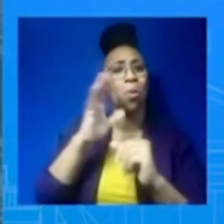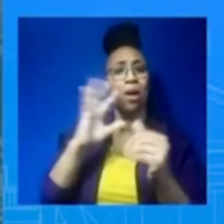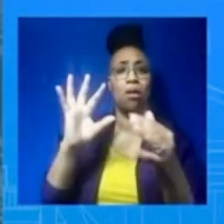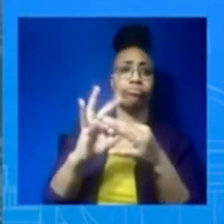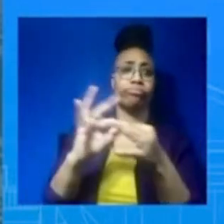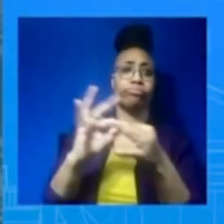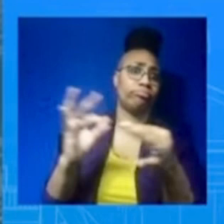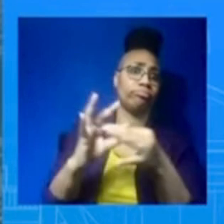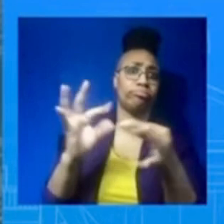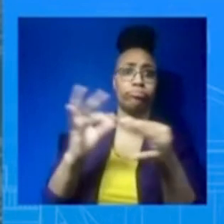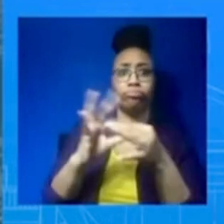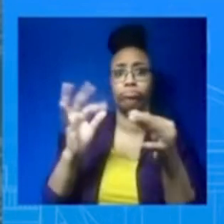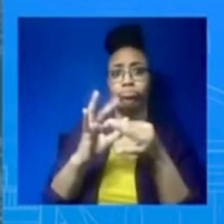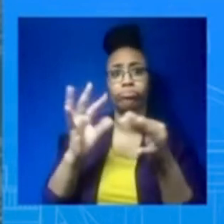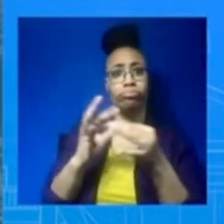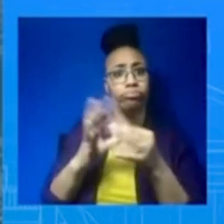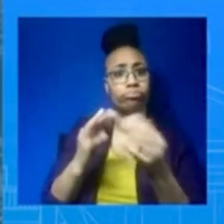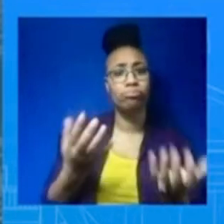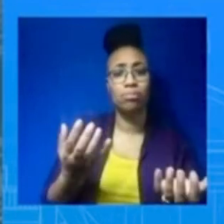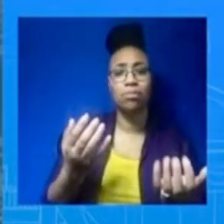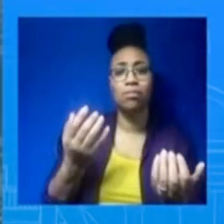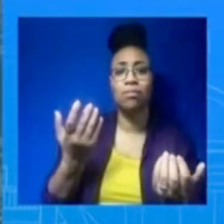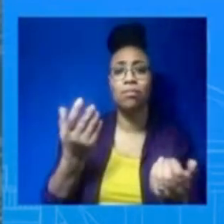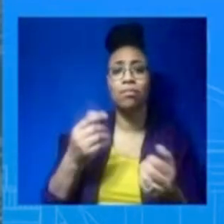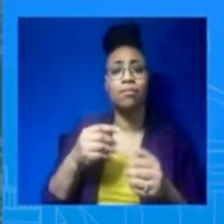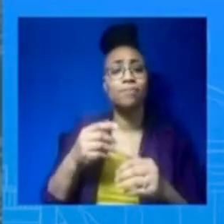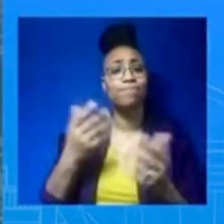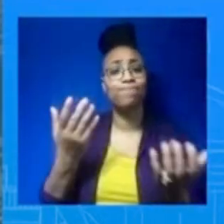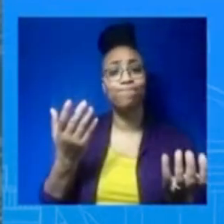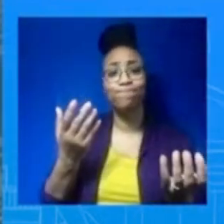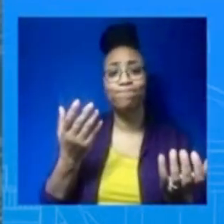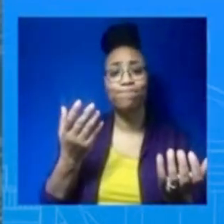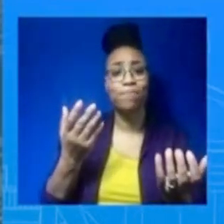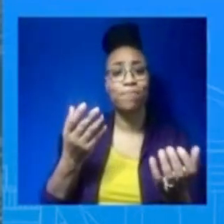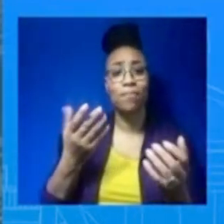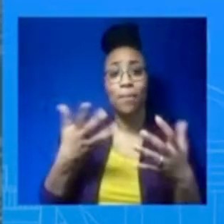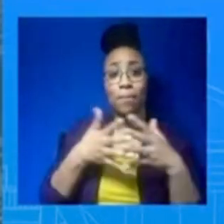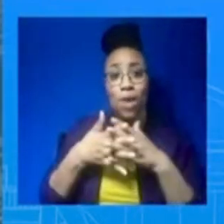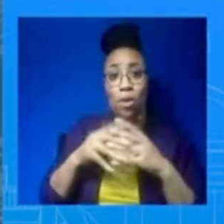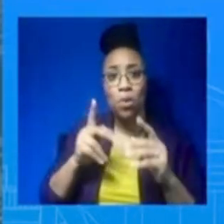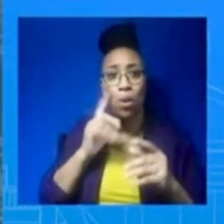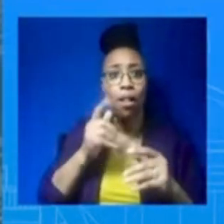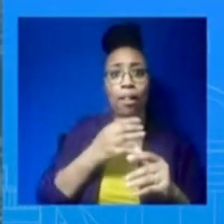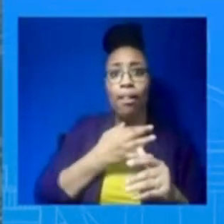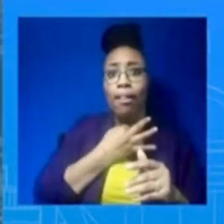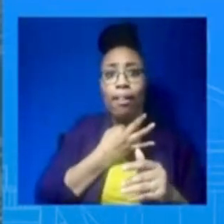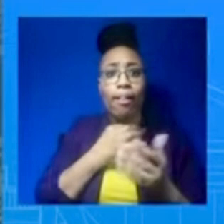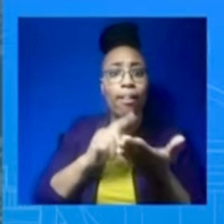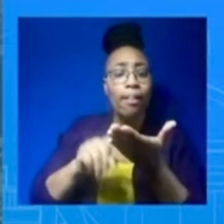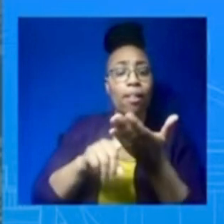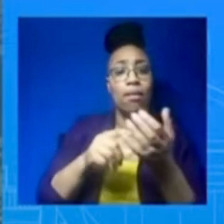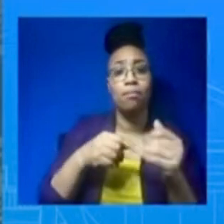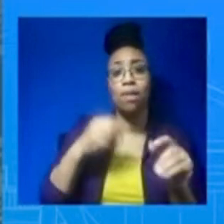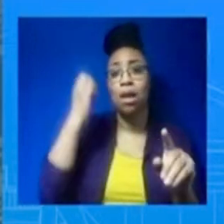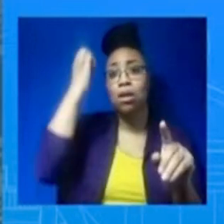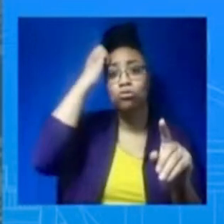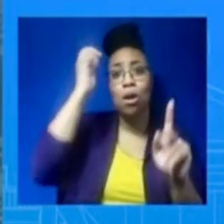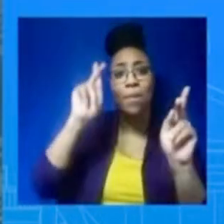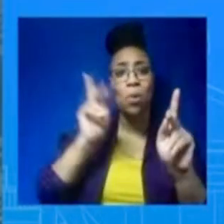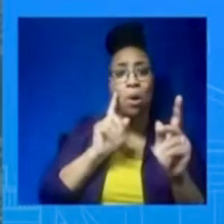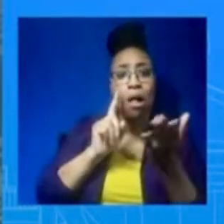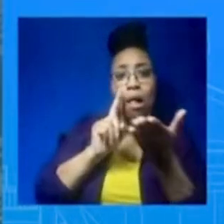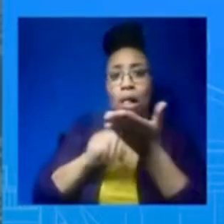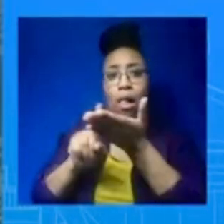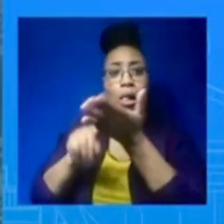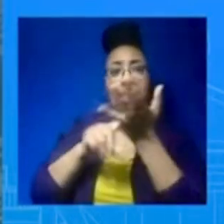you'll hear him messaging Mr. Putin as well, as well as the Russian people. Now, I want to go back to your first question. Is it, it